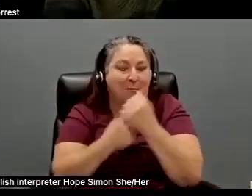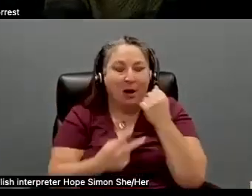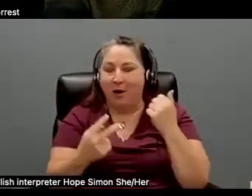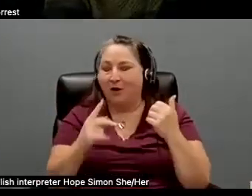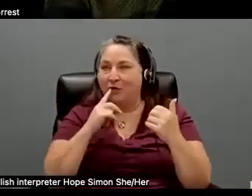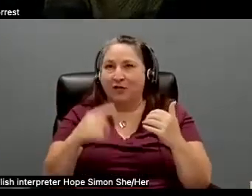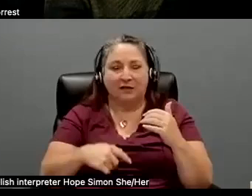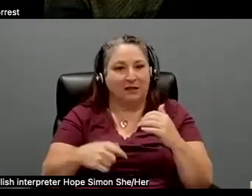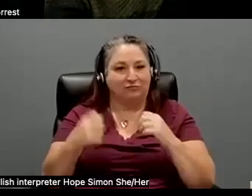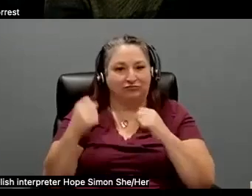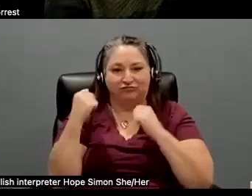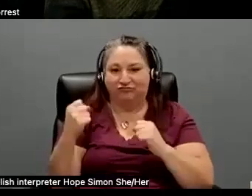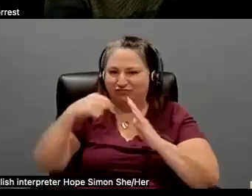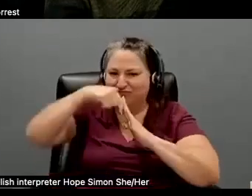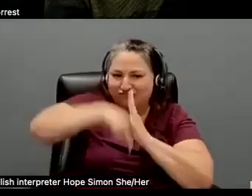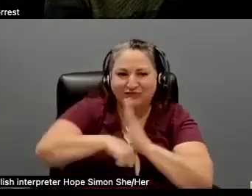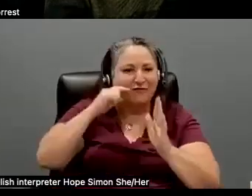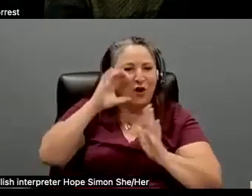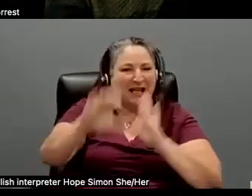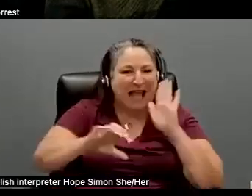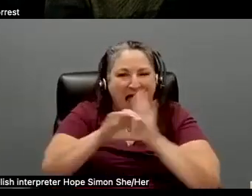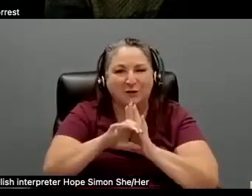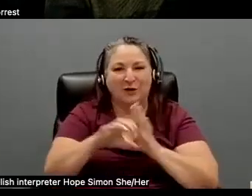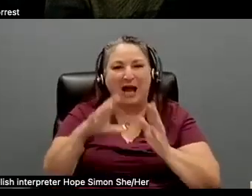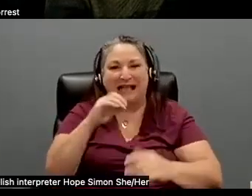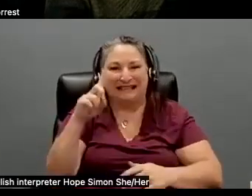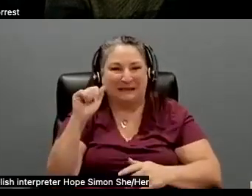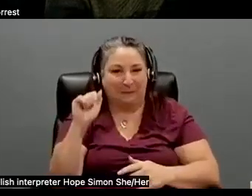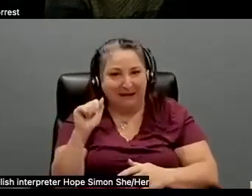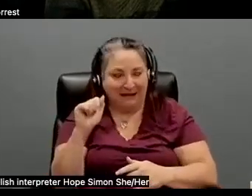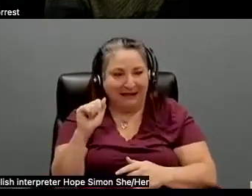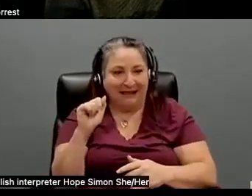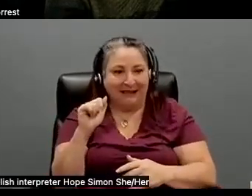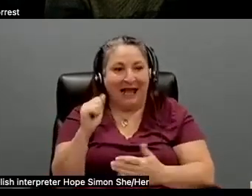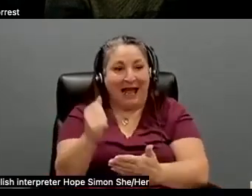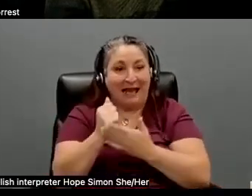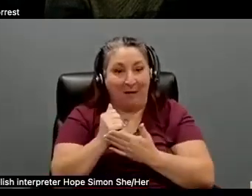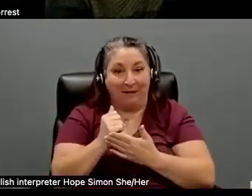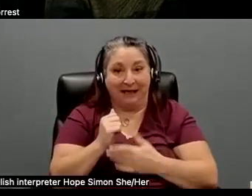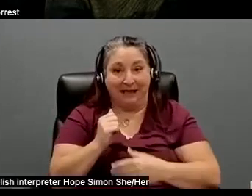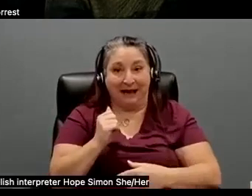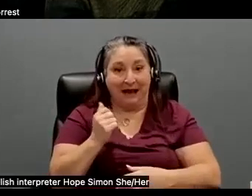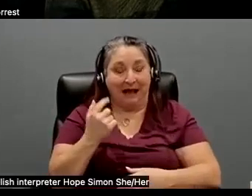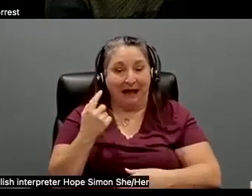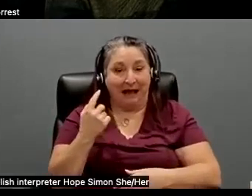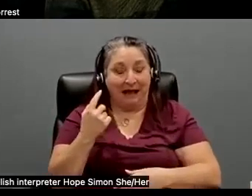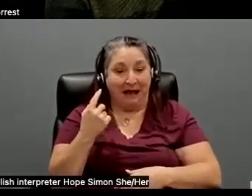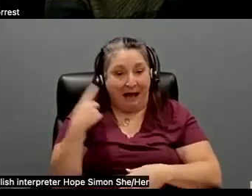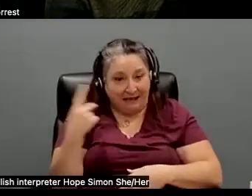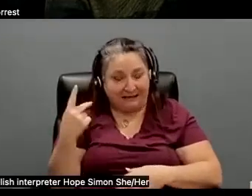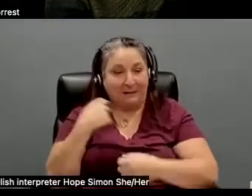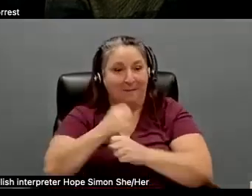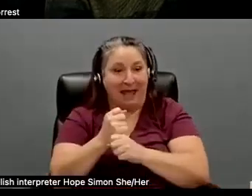depth to us in terms of the character and the disability angle and helping us make those roles feel very authentic.